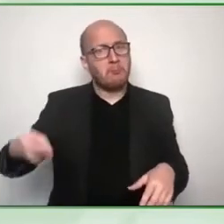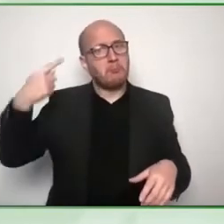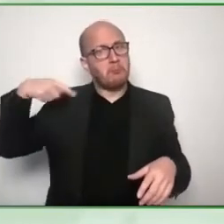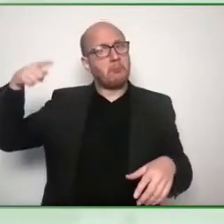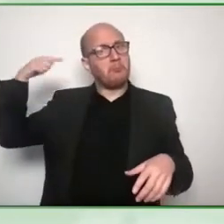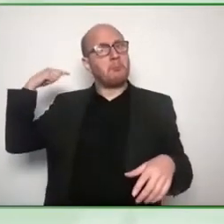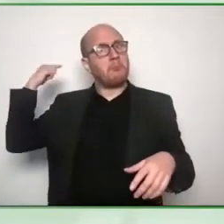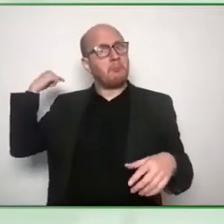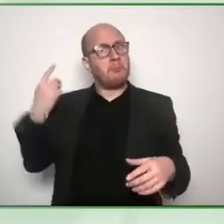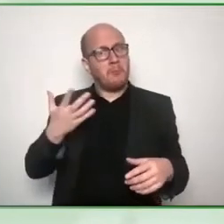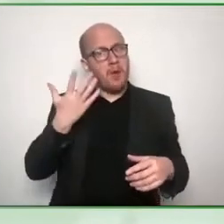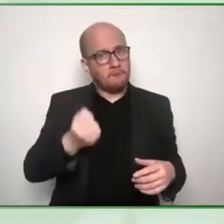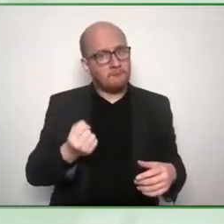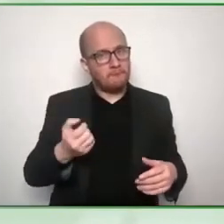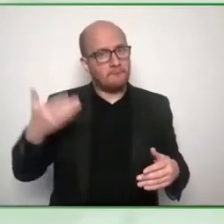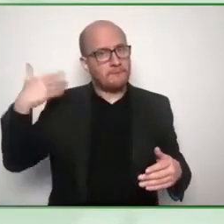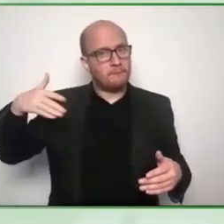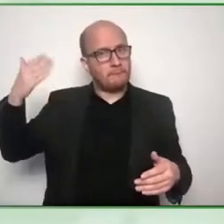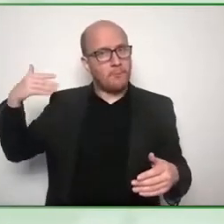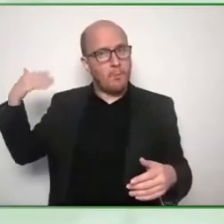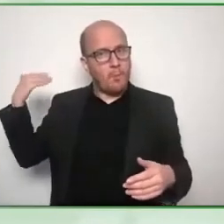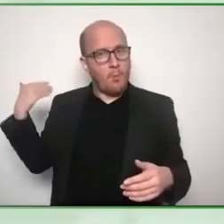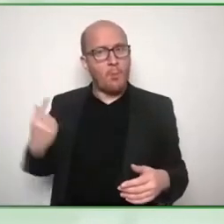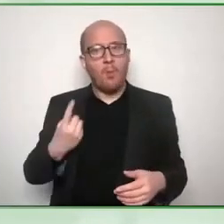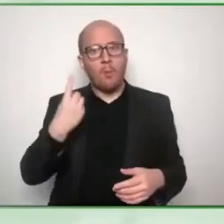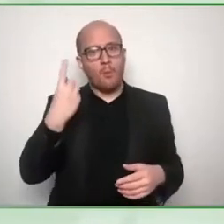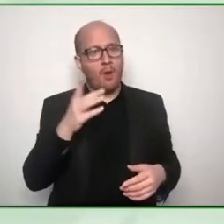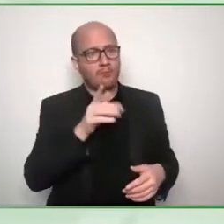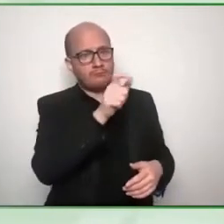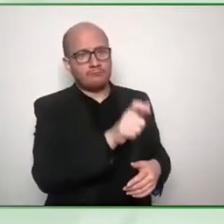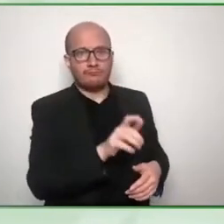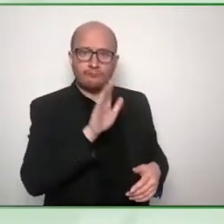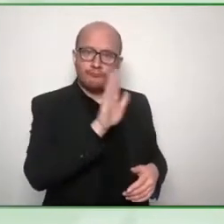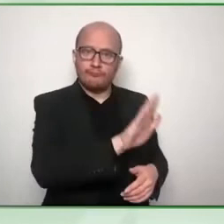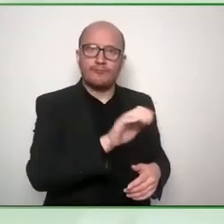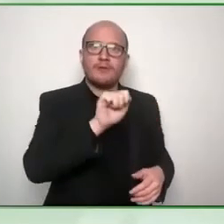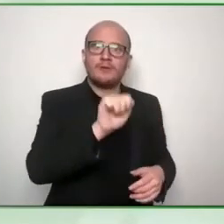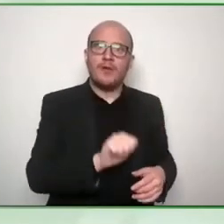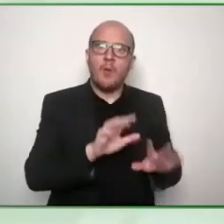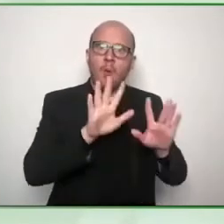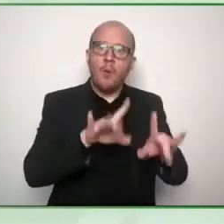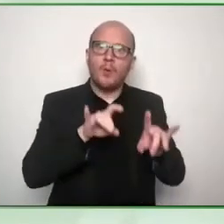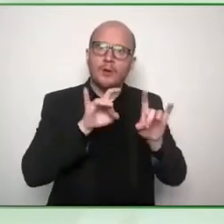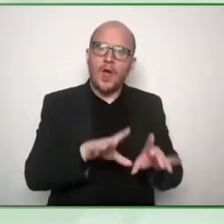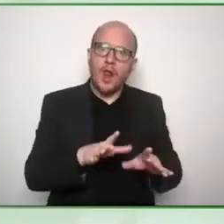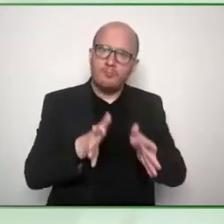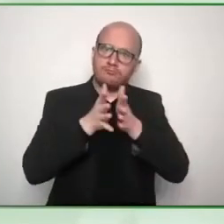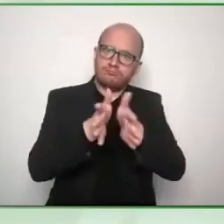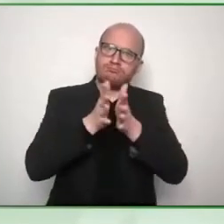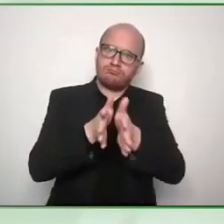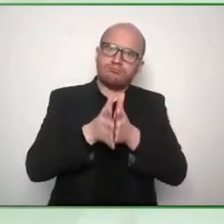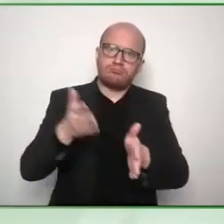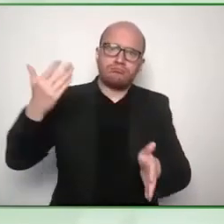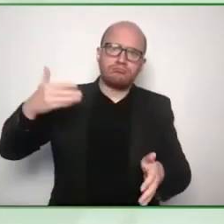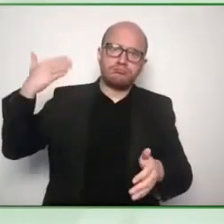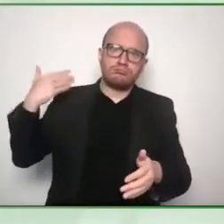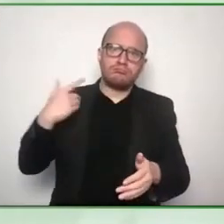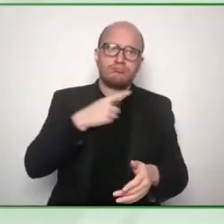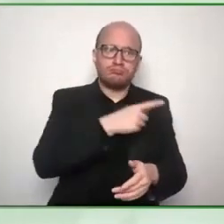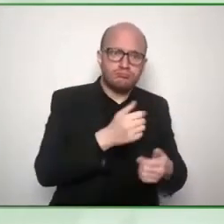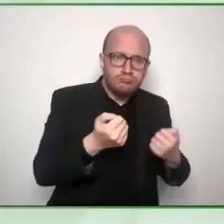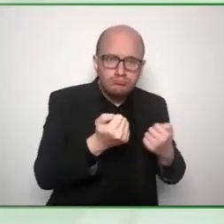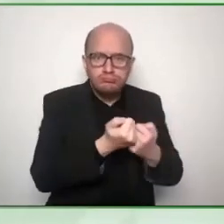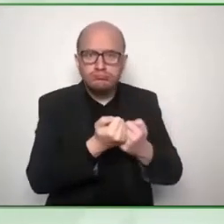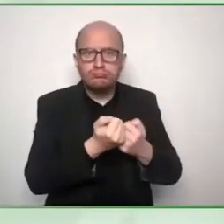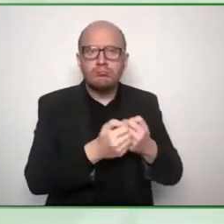um present uh the innovation coming from the government of south australia to also political audience so you know